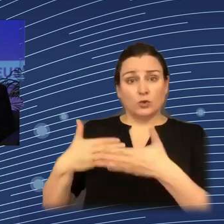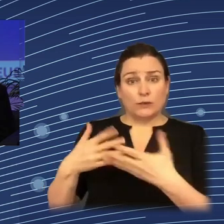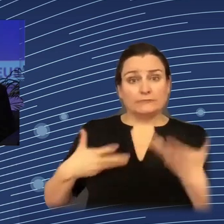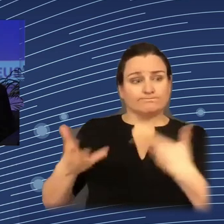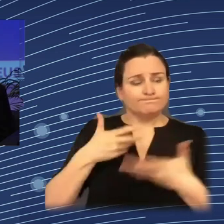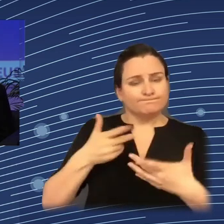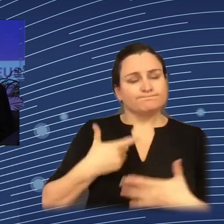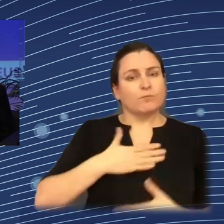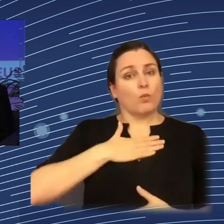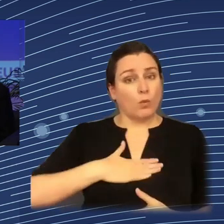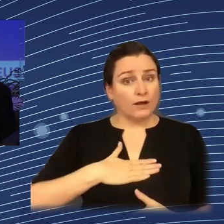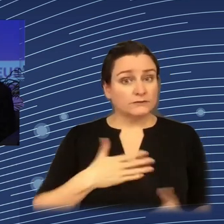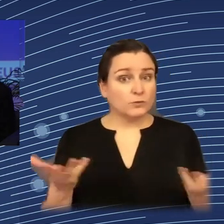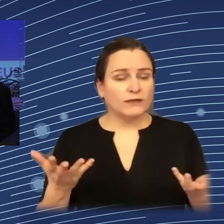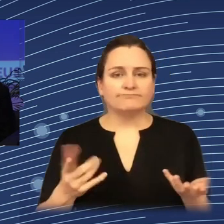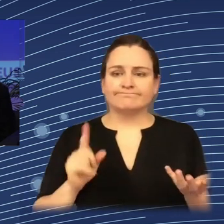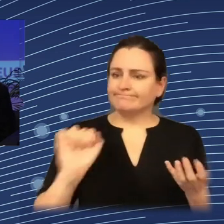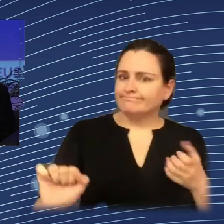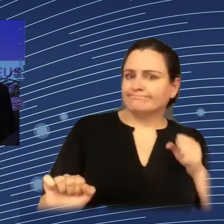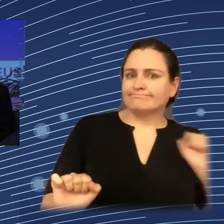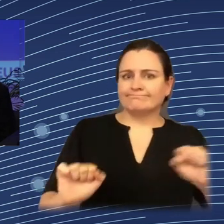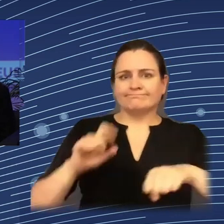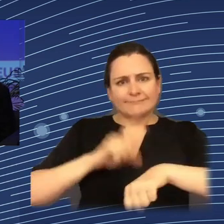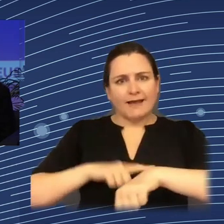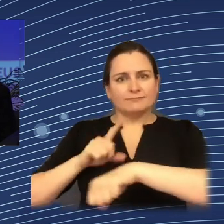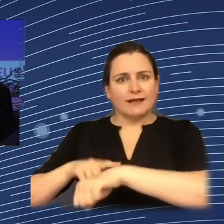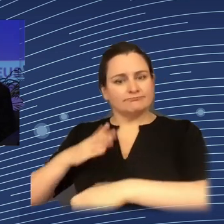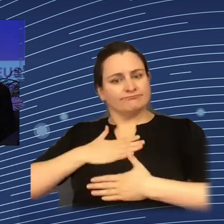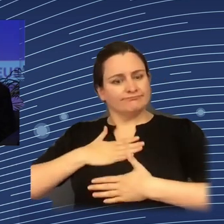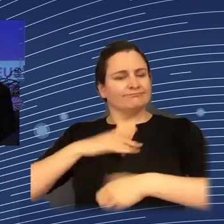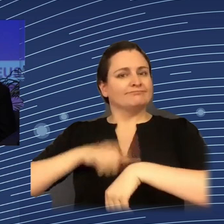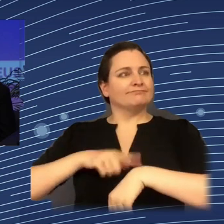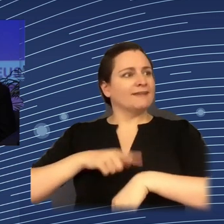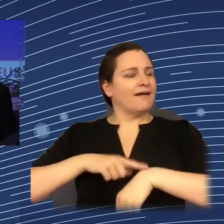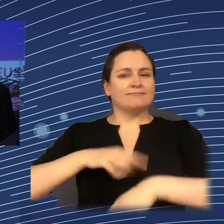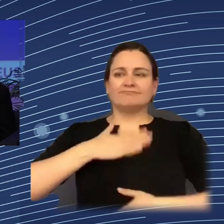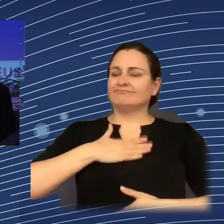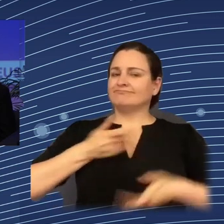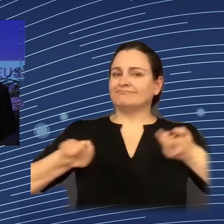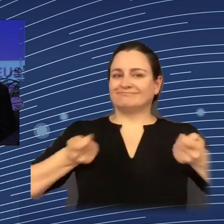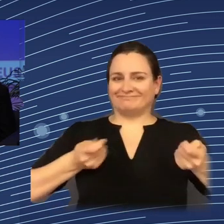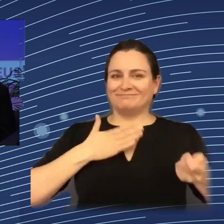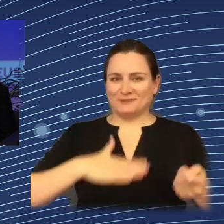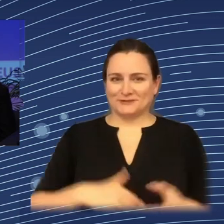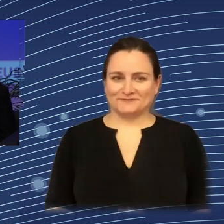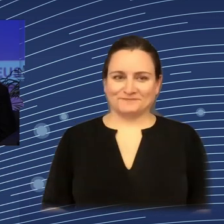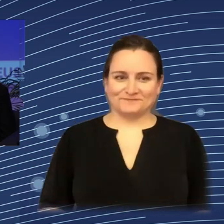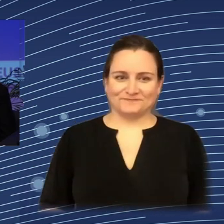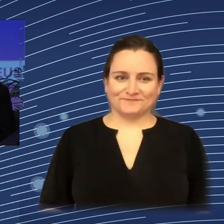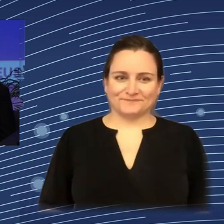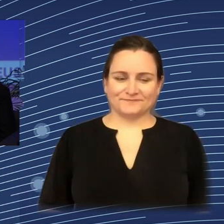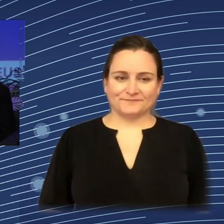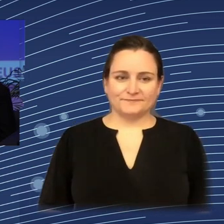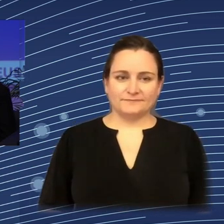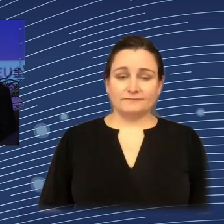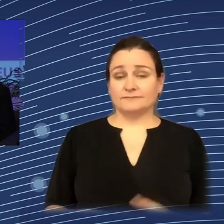in this present future that I just described, is that algorithms are certainly not new in our society, and are